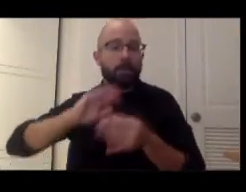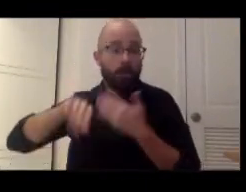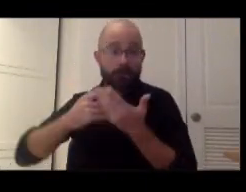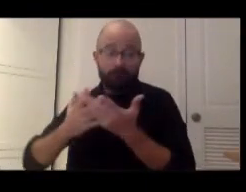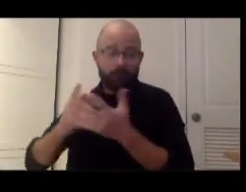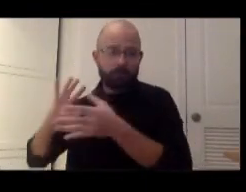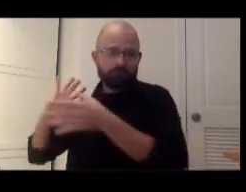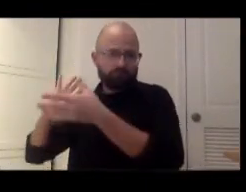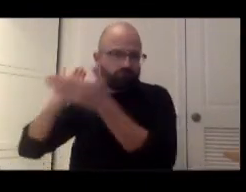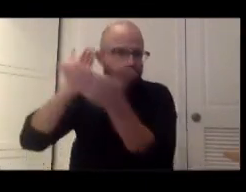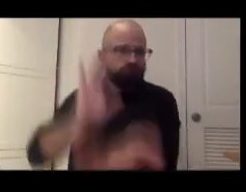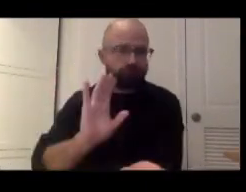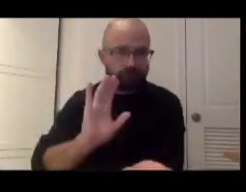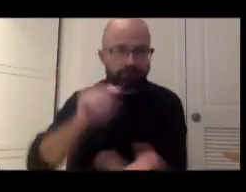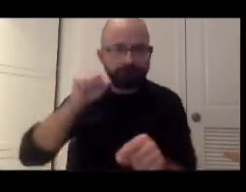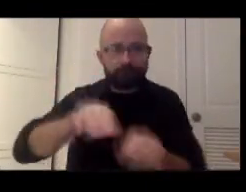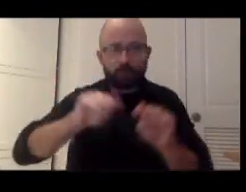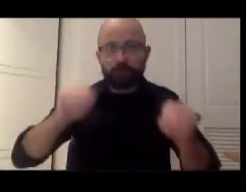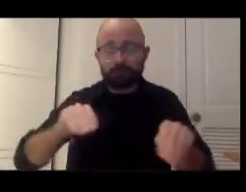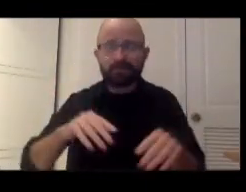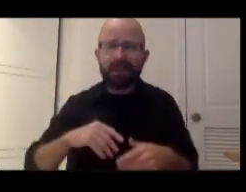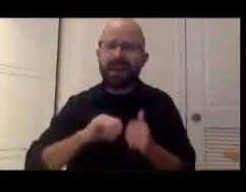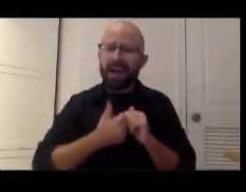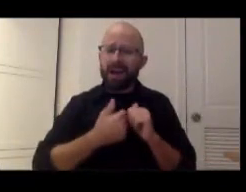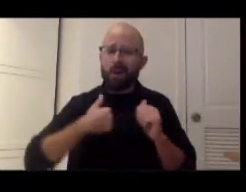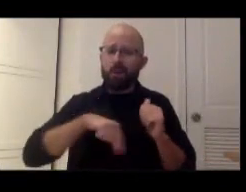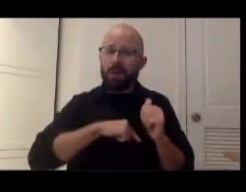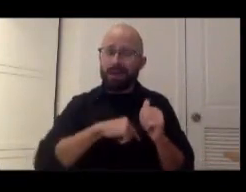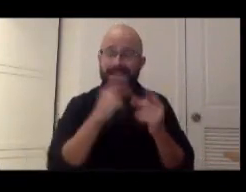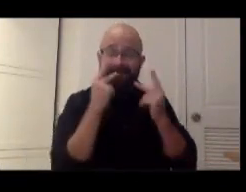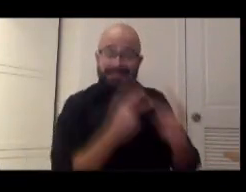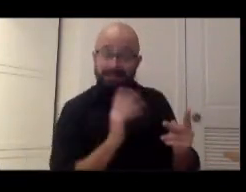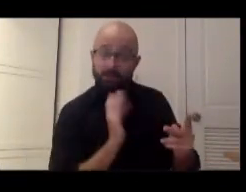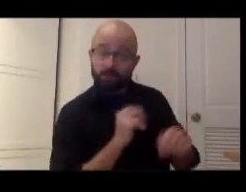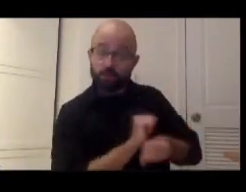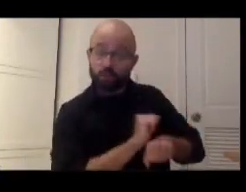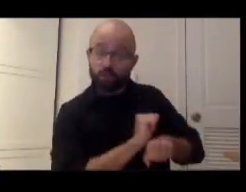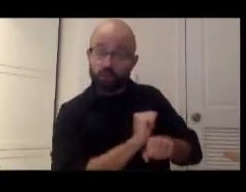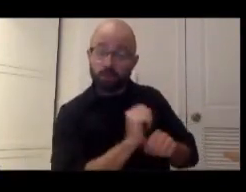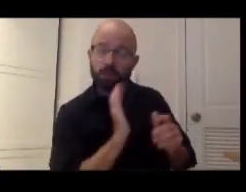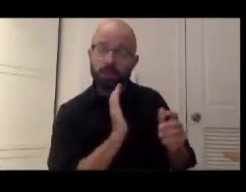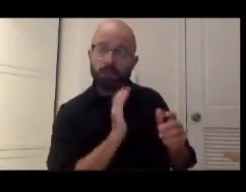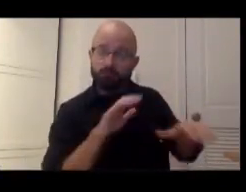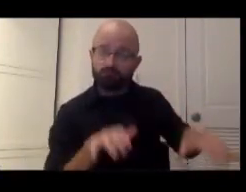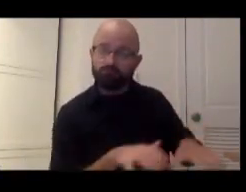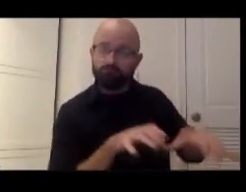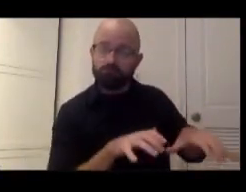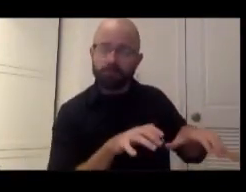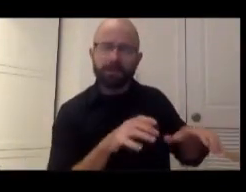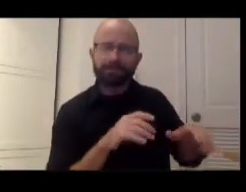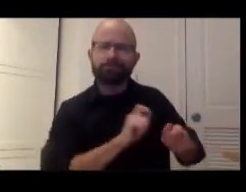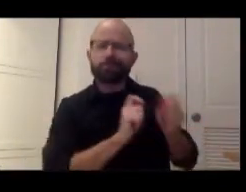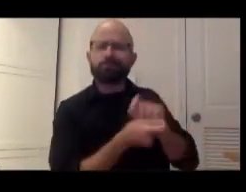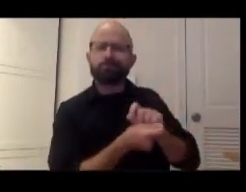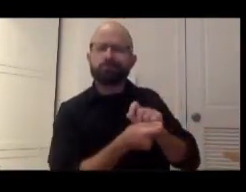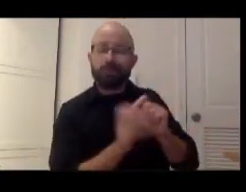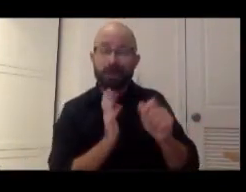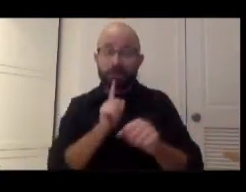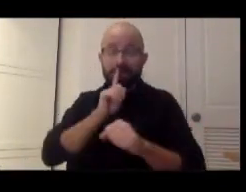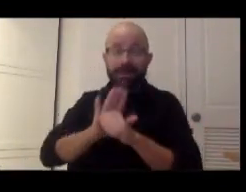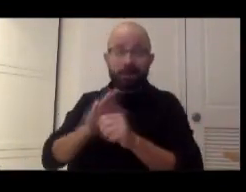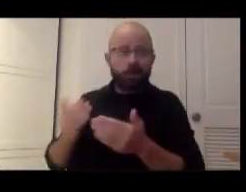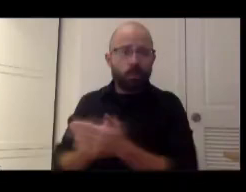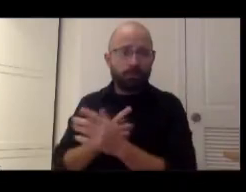the fore. So, it's definitely changed the way in which we perceive our work, the dedication we have to our new mission. We have brought